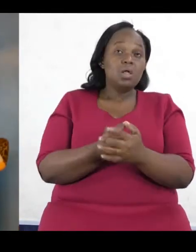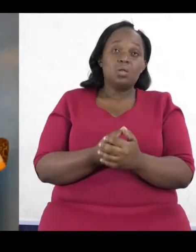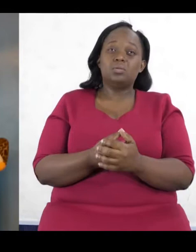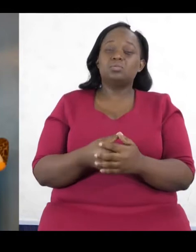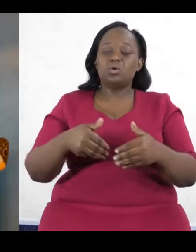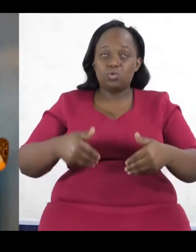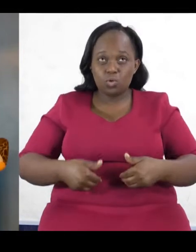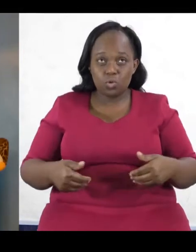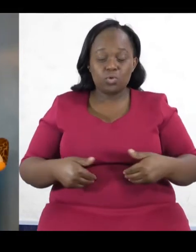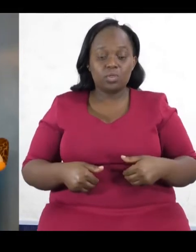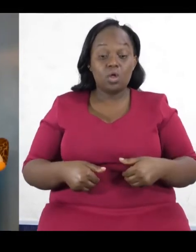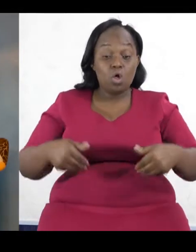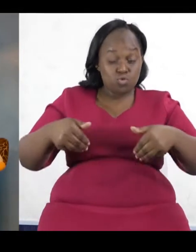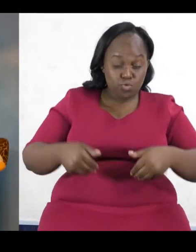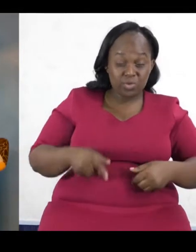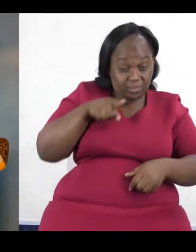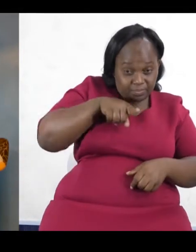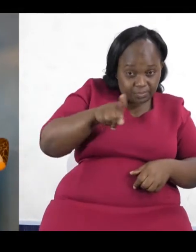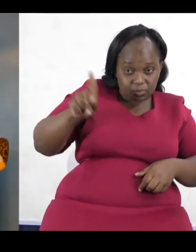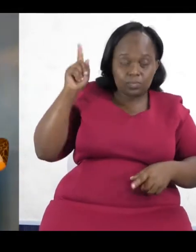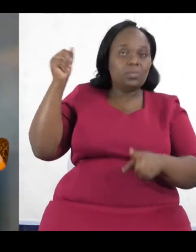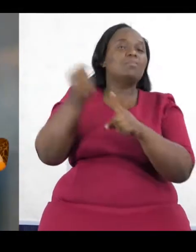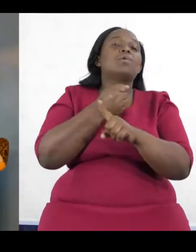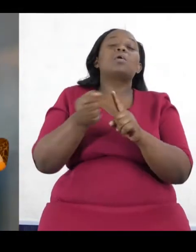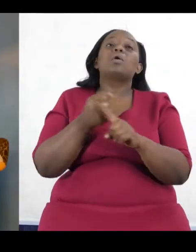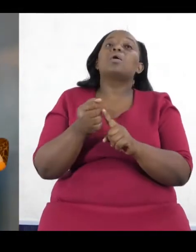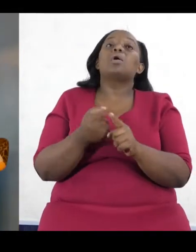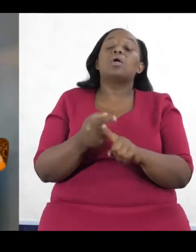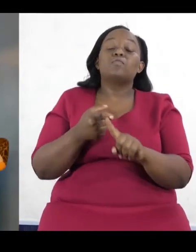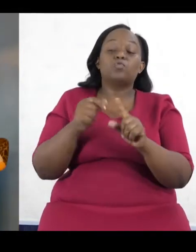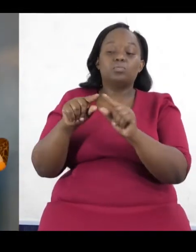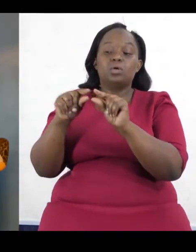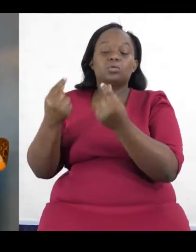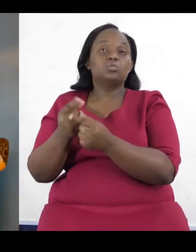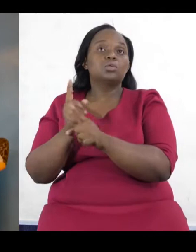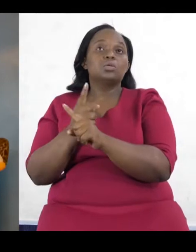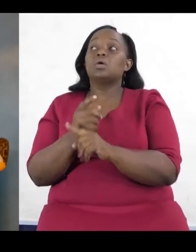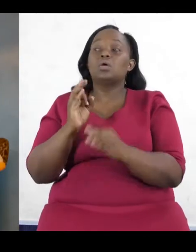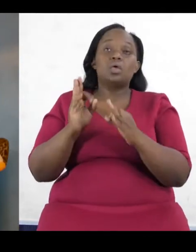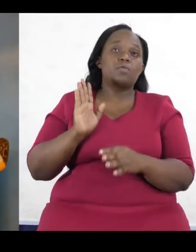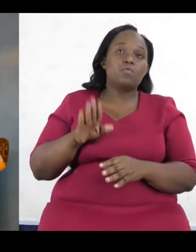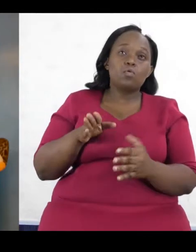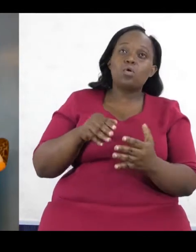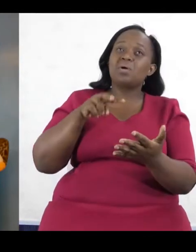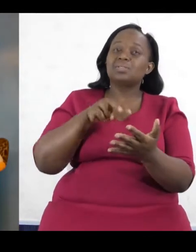they're also the biggest victims. And then, of course, if you're a woman candidate or voter, or you're just caught up in the melee, then obviously you suffer